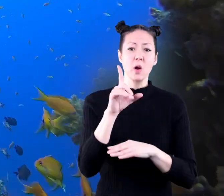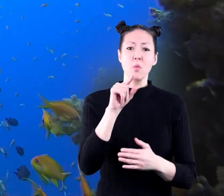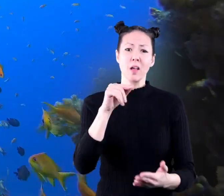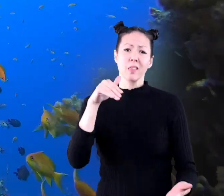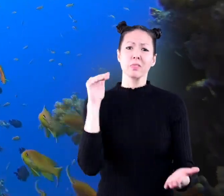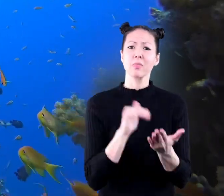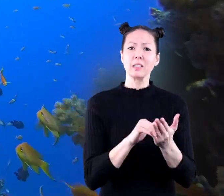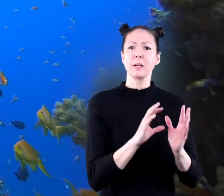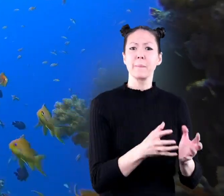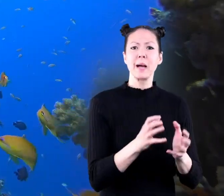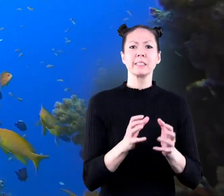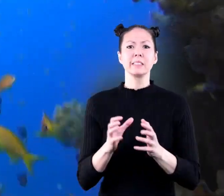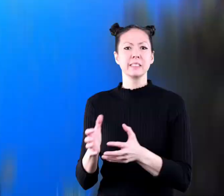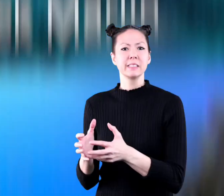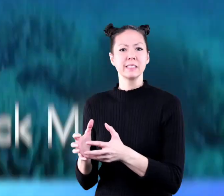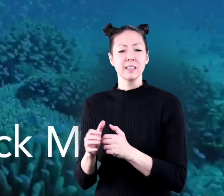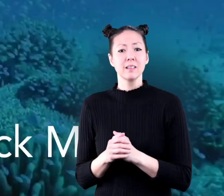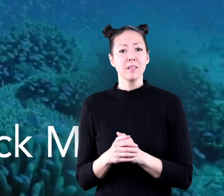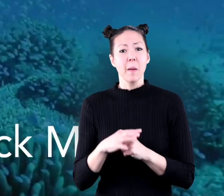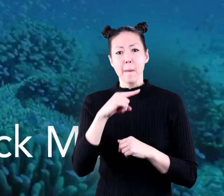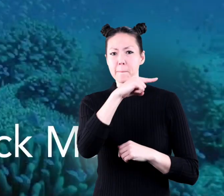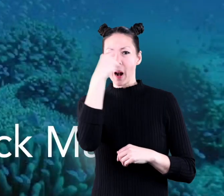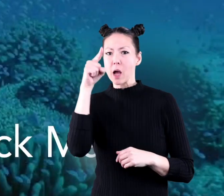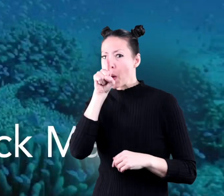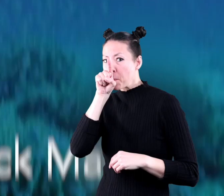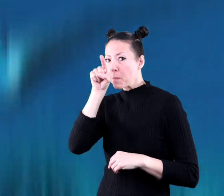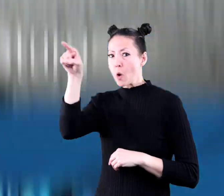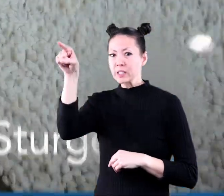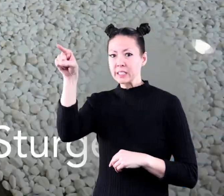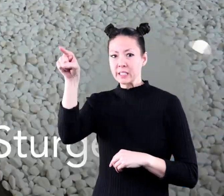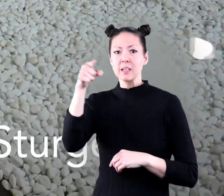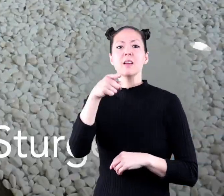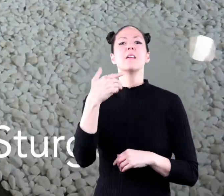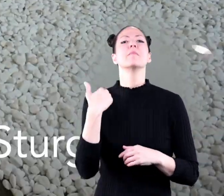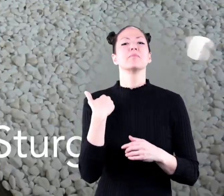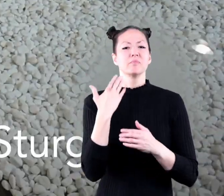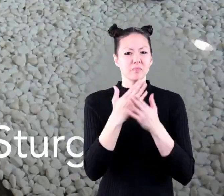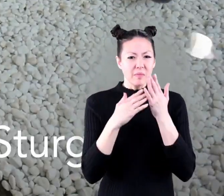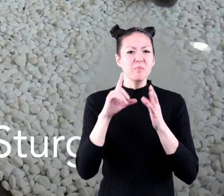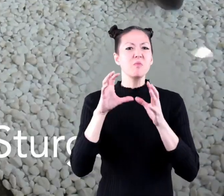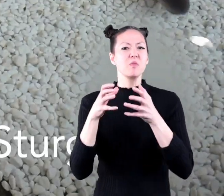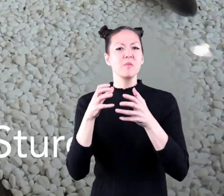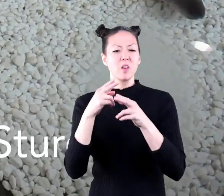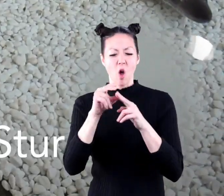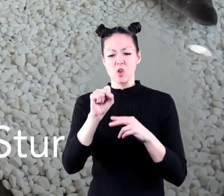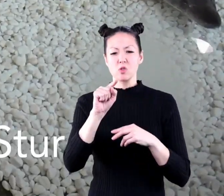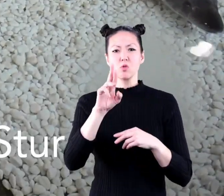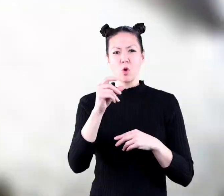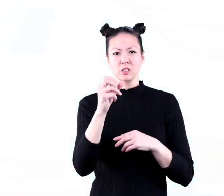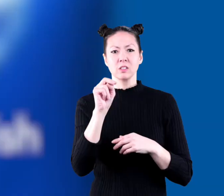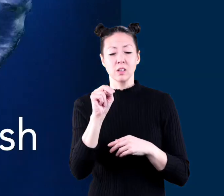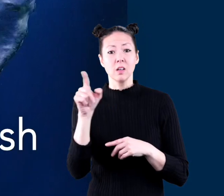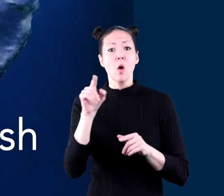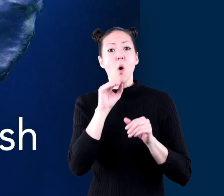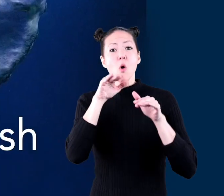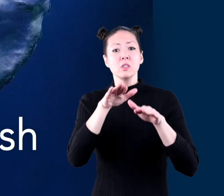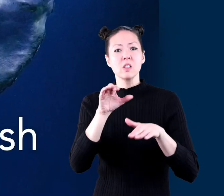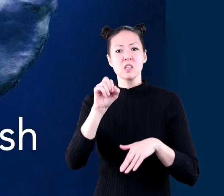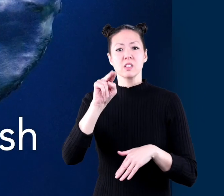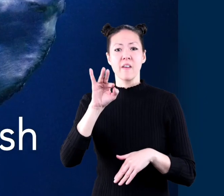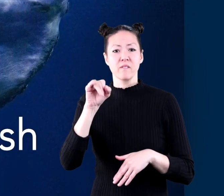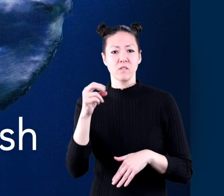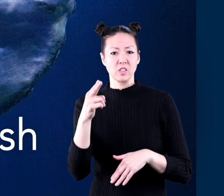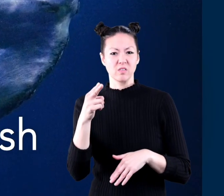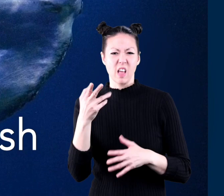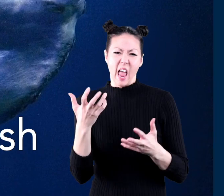twenty thousand species black marlin and some sturgeons belong to this group the ocean